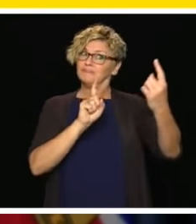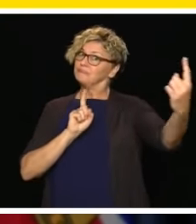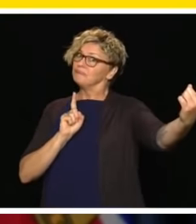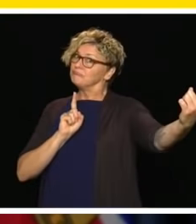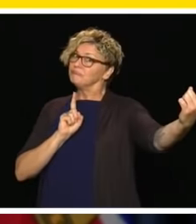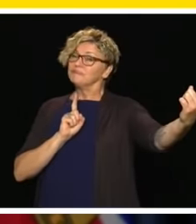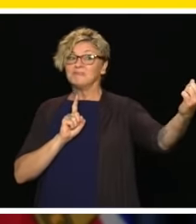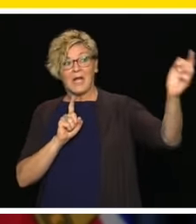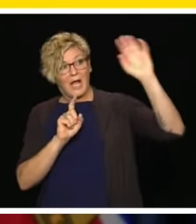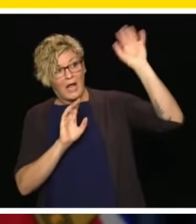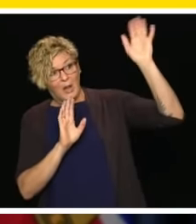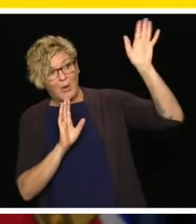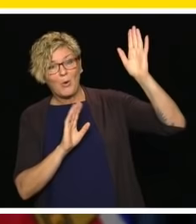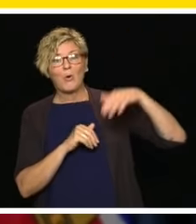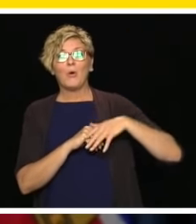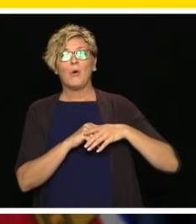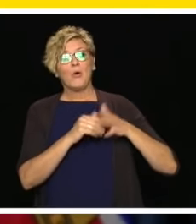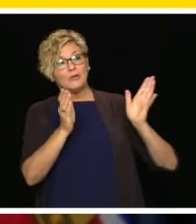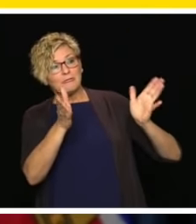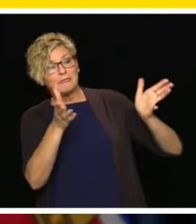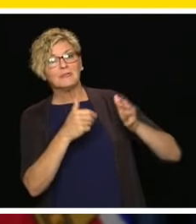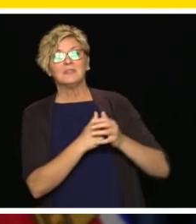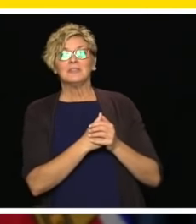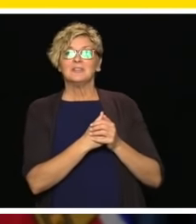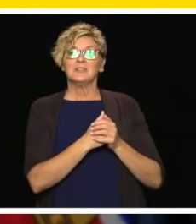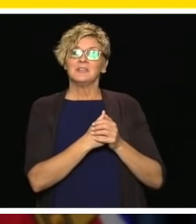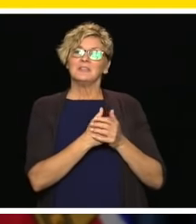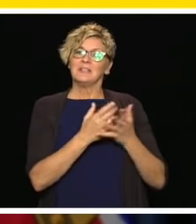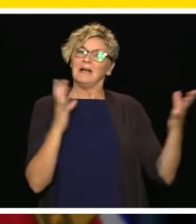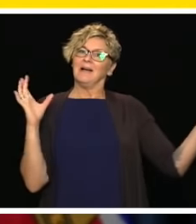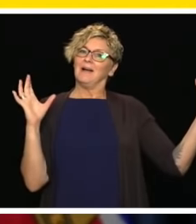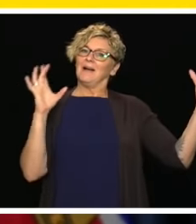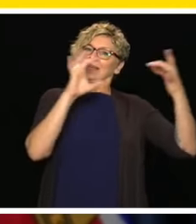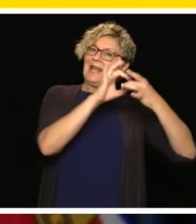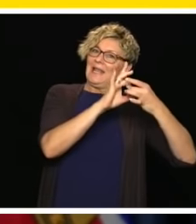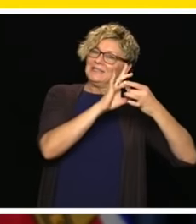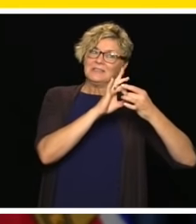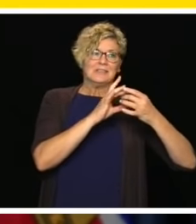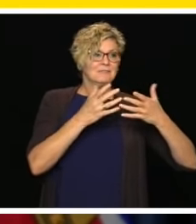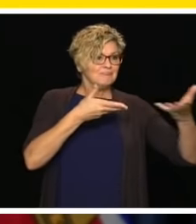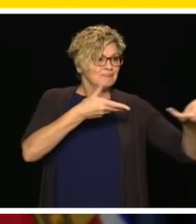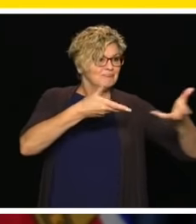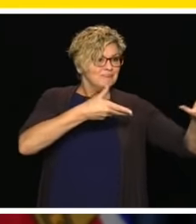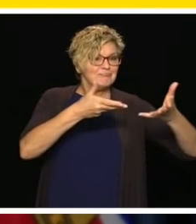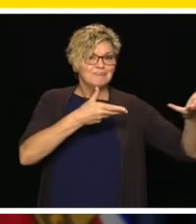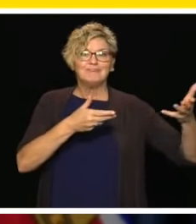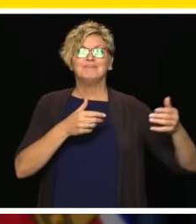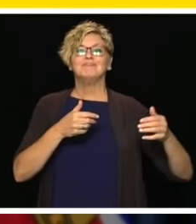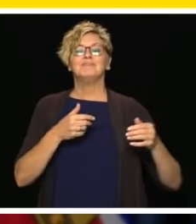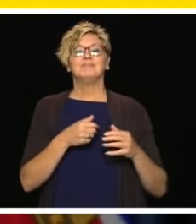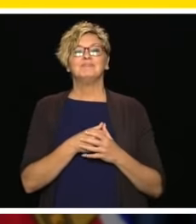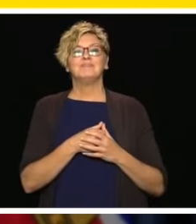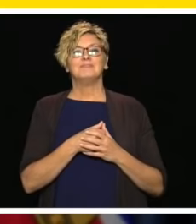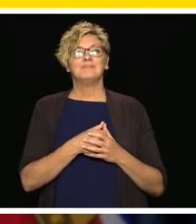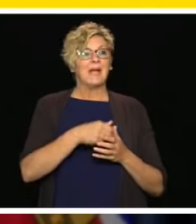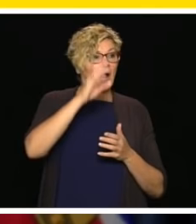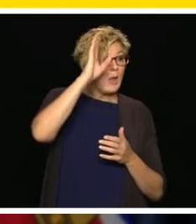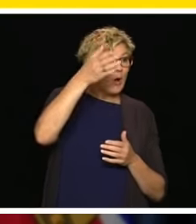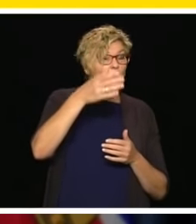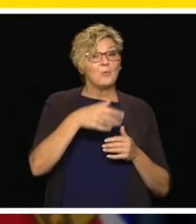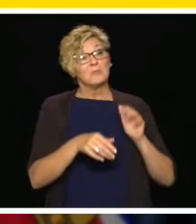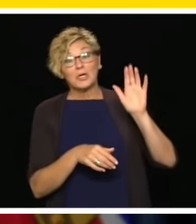to say hello and potentially to say goodbye as you prepare to go into the next very important and exciting stage of your life.